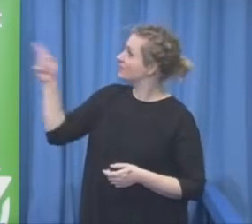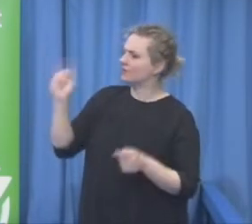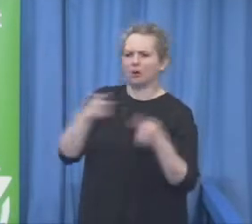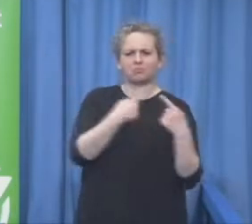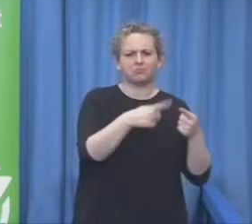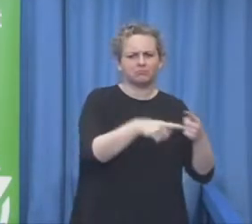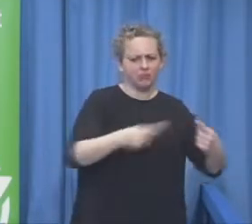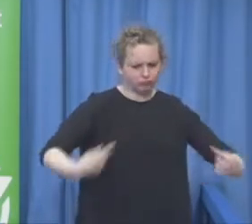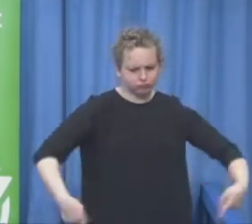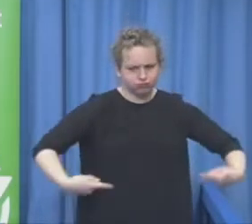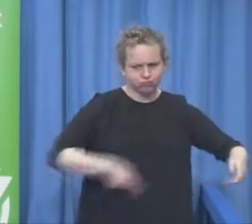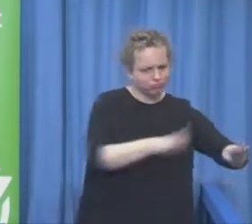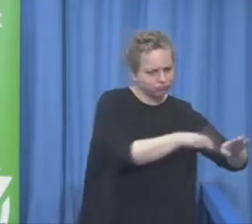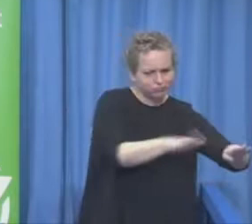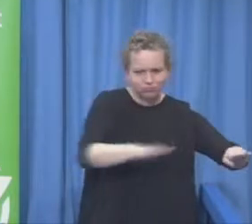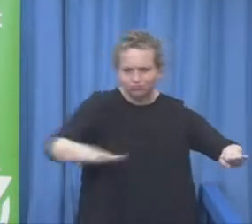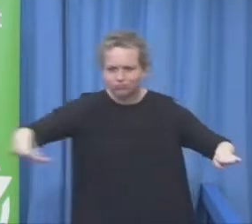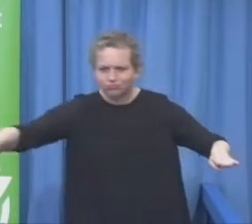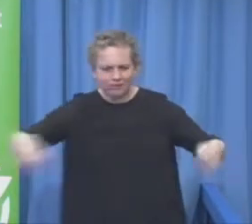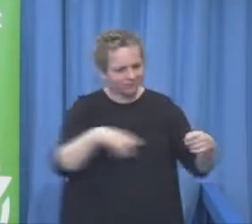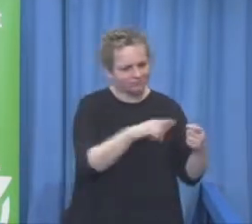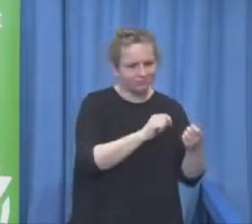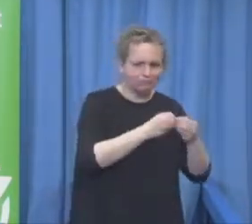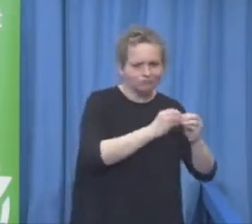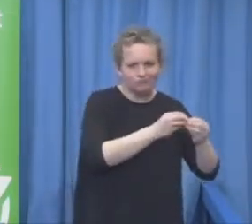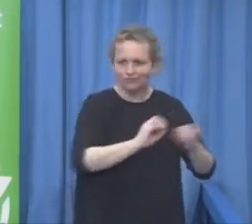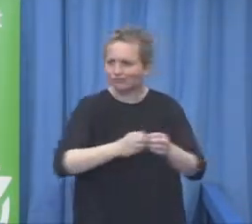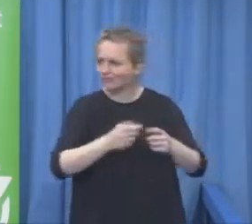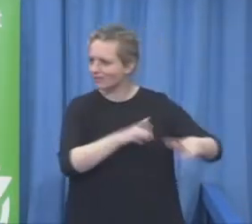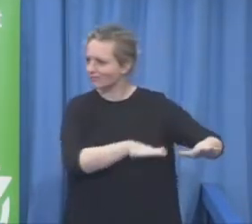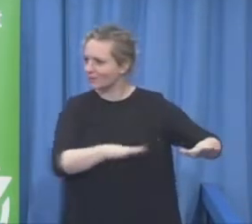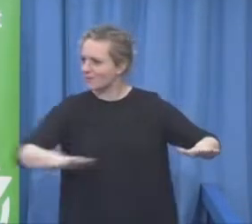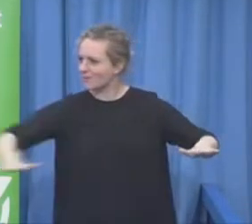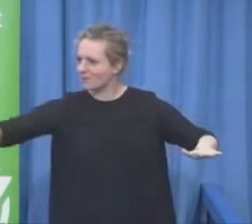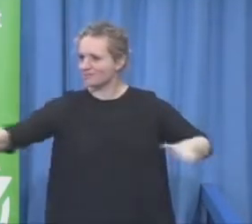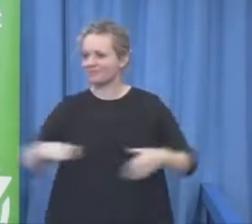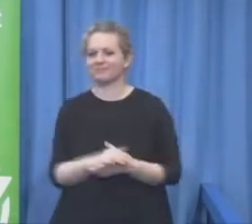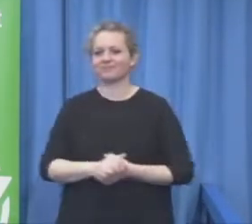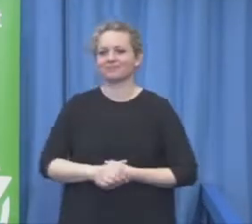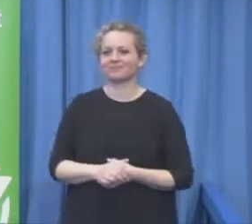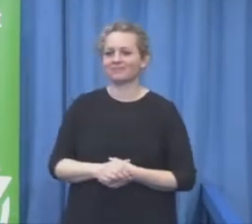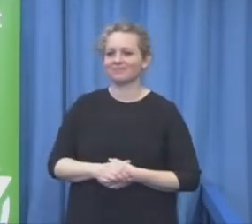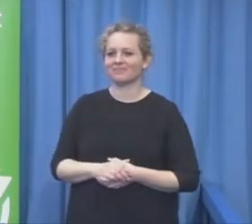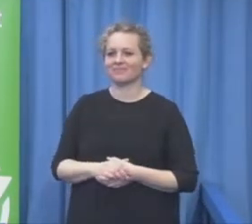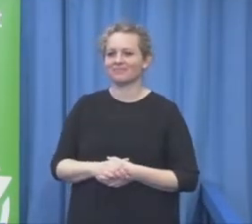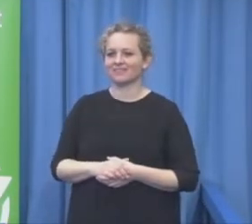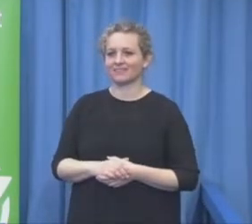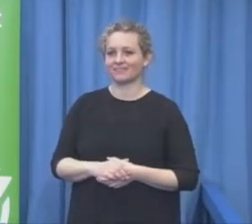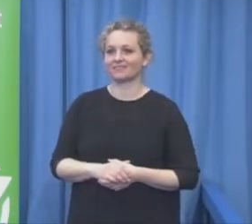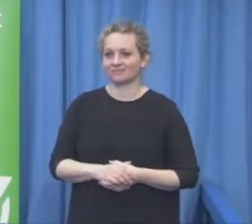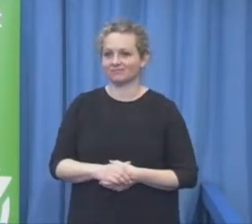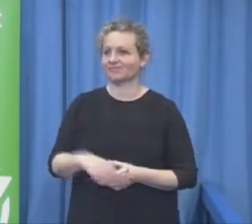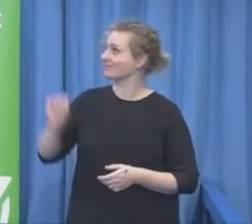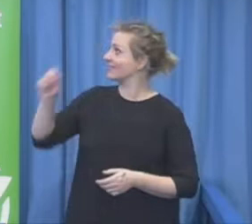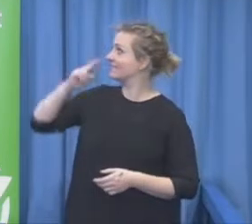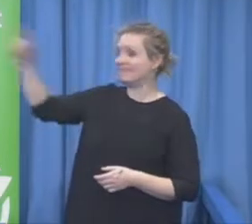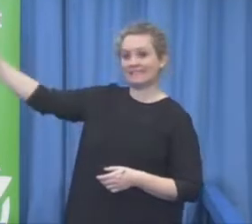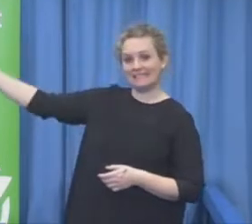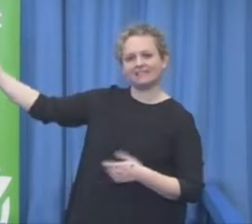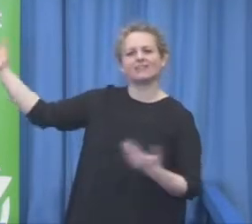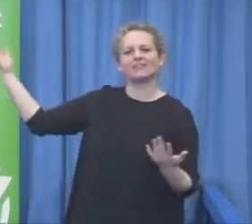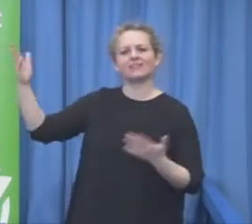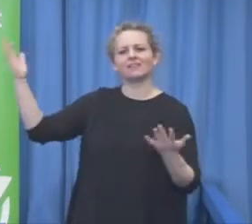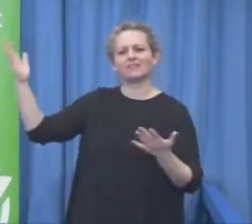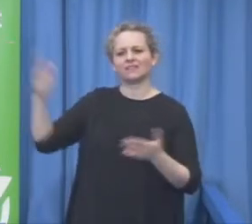one this true story maybe somebody knows the power of the he is Italian he lost the function under the body